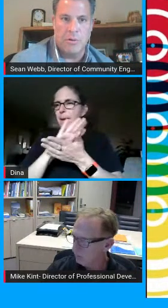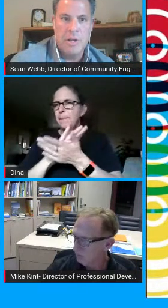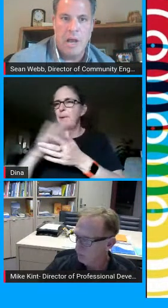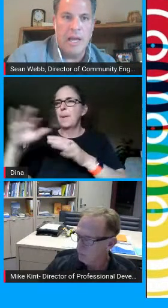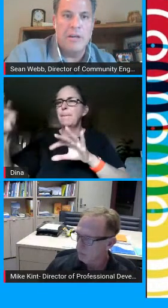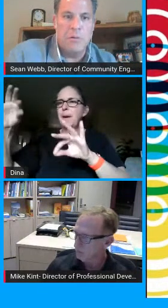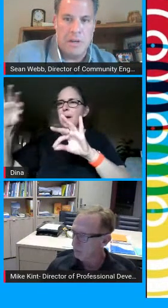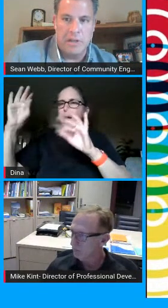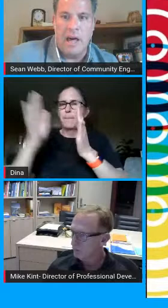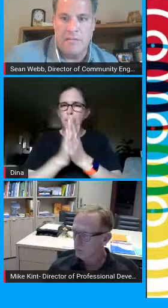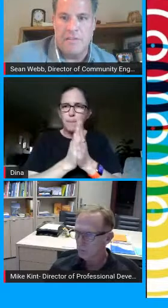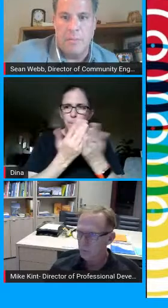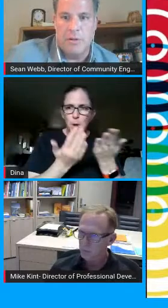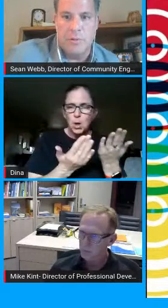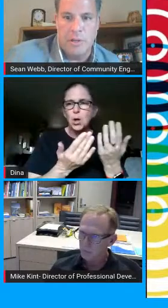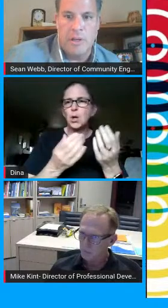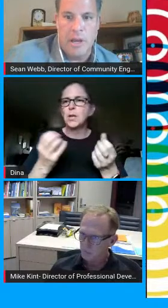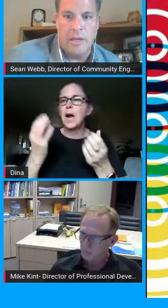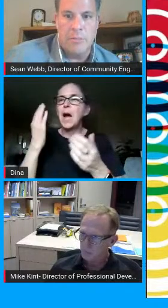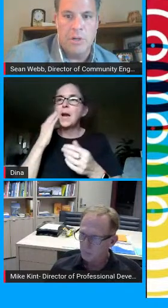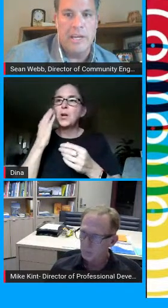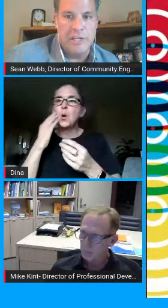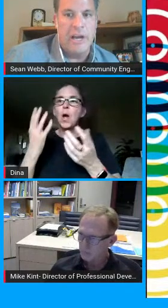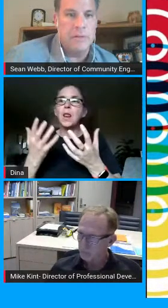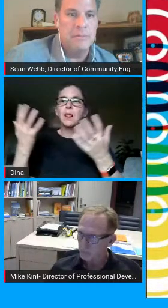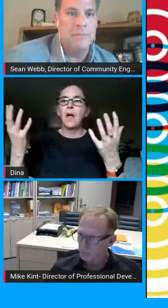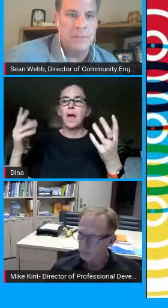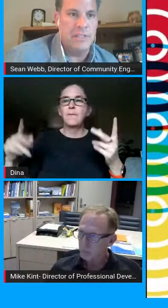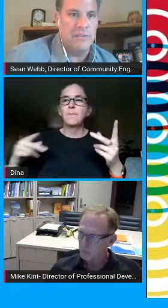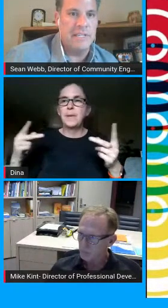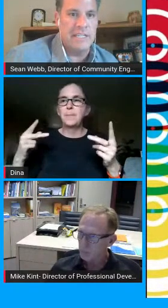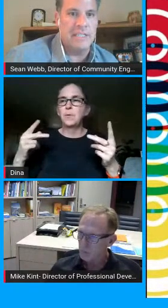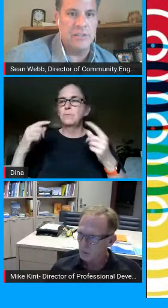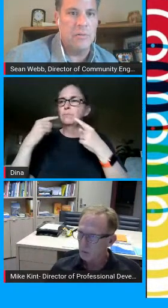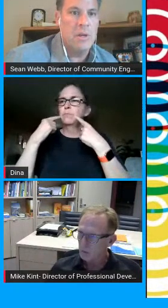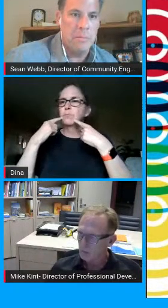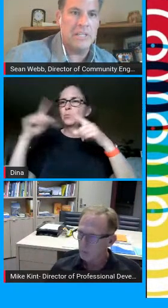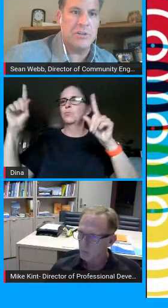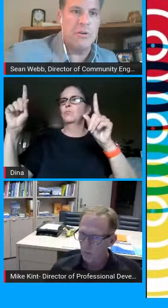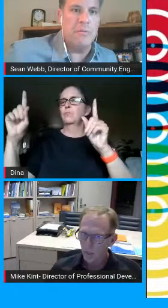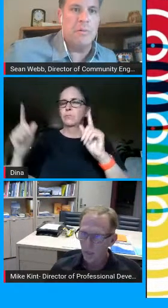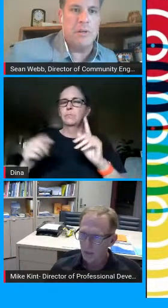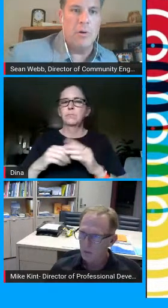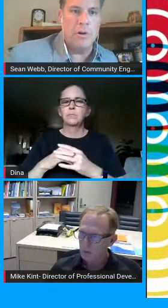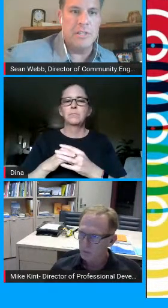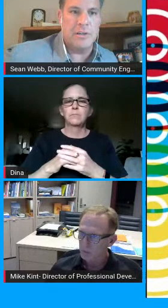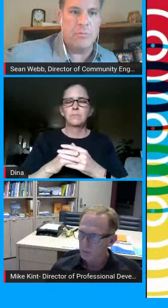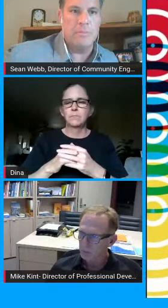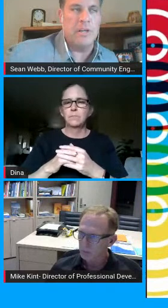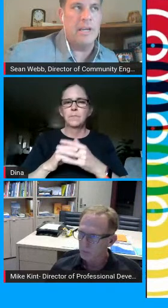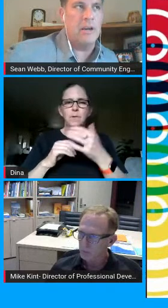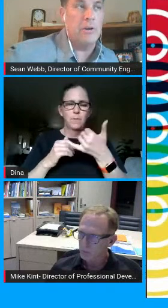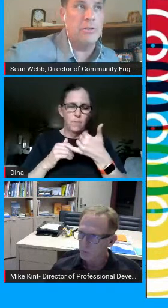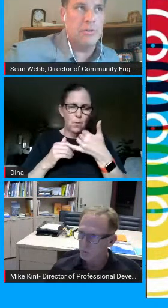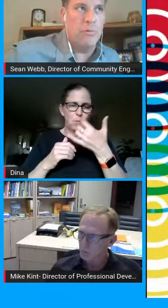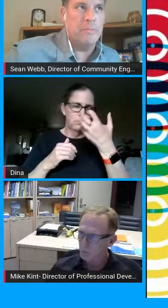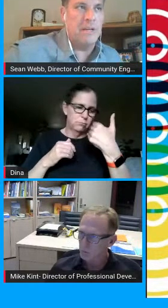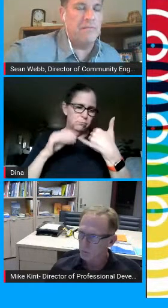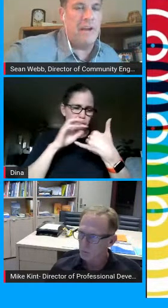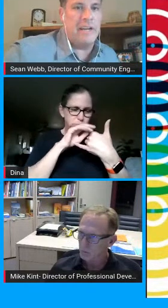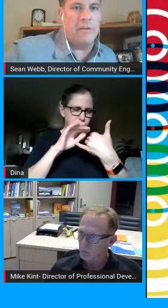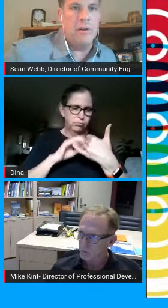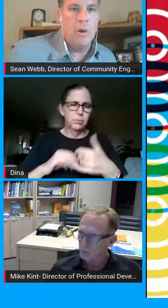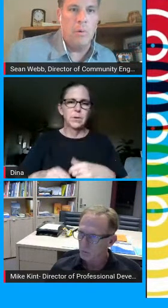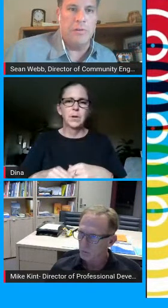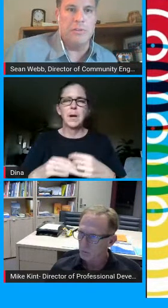it as well so i know that a lot of them are doing uh communication out so that's fantastic so make sure you go to your district website or your school